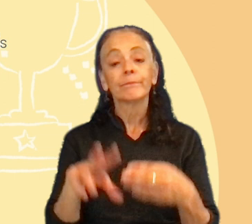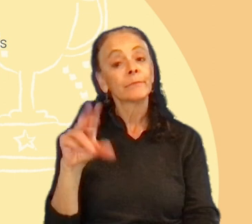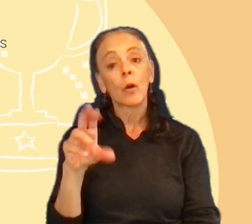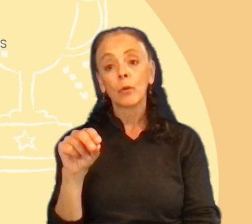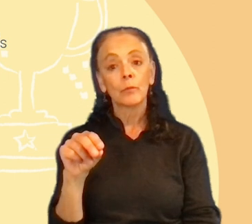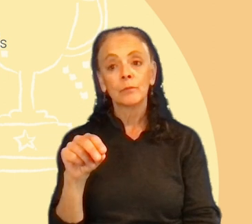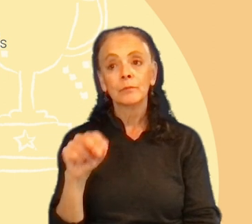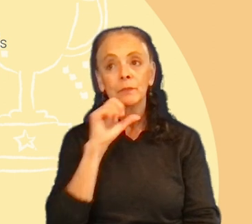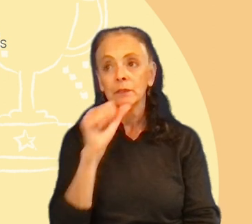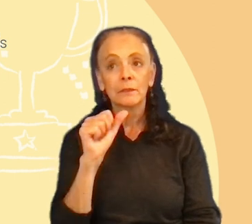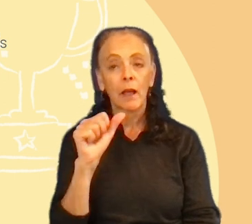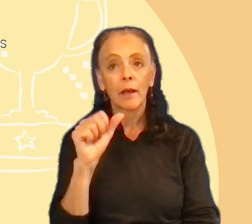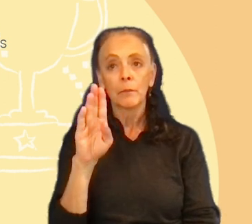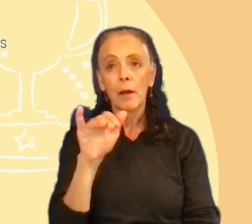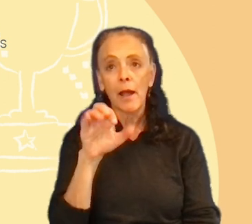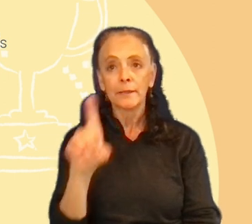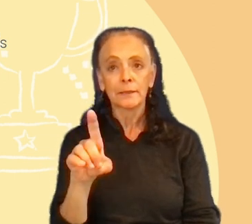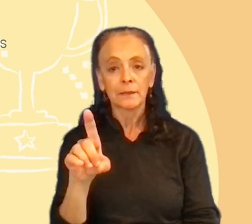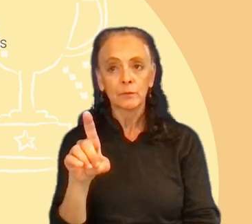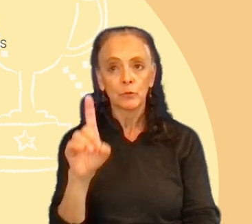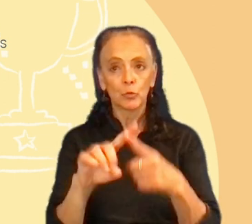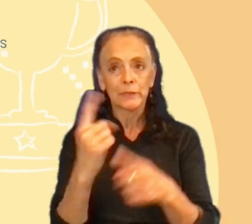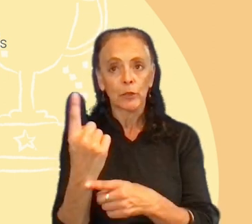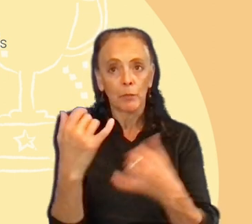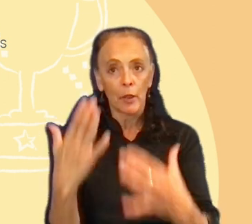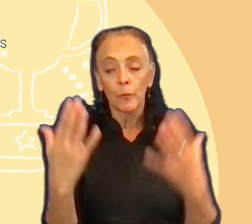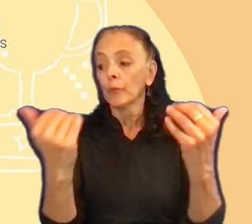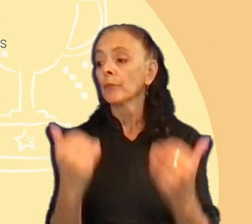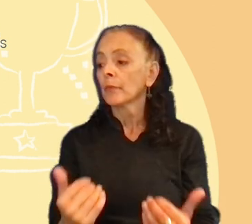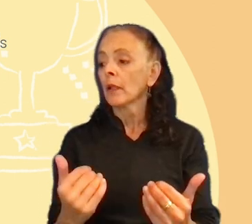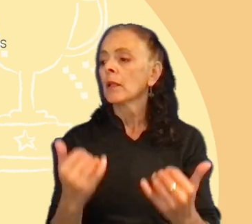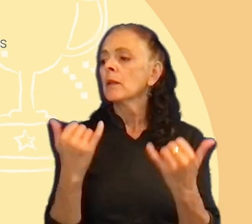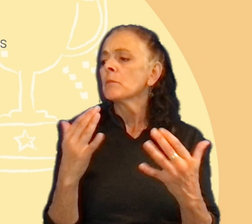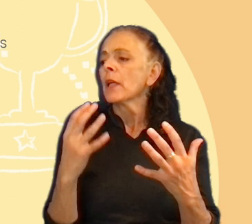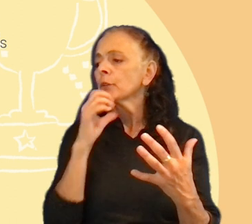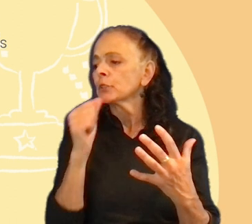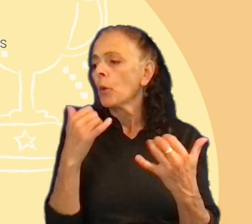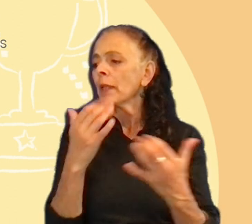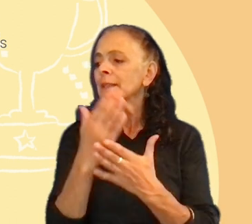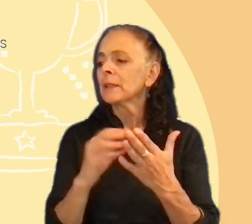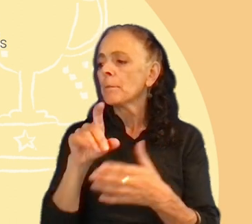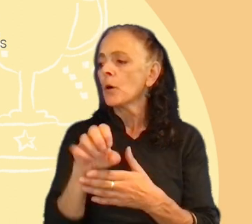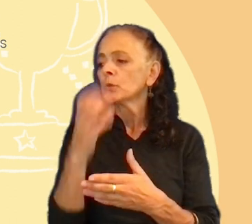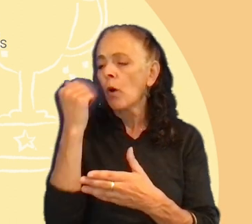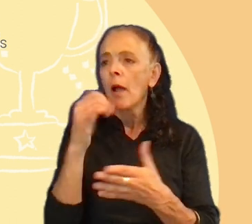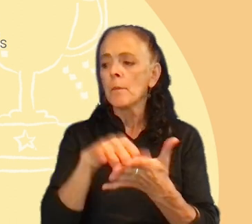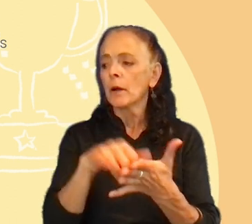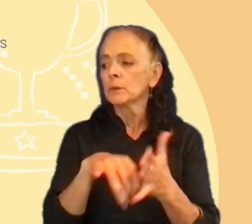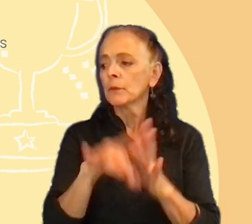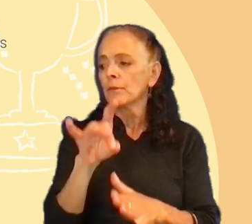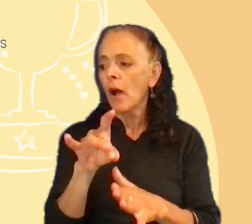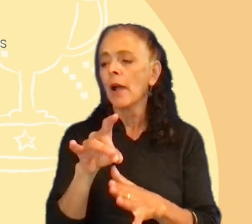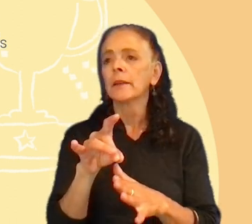it, it was not biasing. Uh, players don't play certain multiplayer modes because it's impossible to find opponents